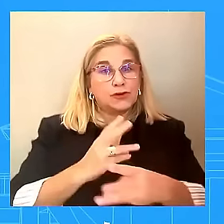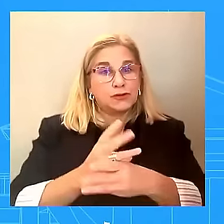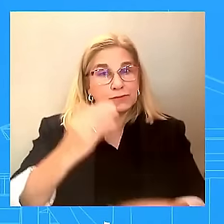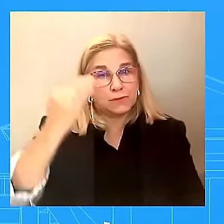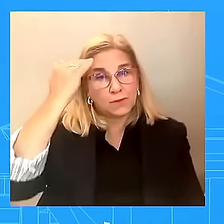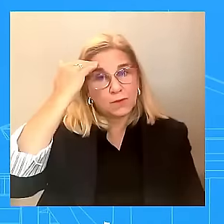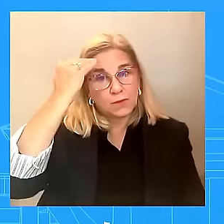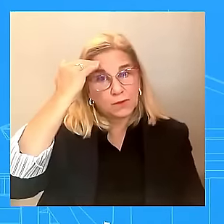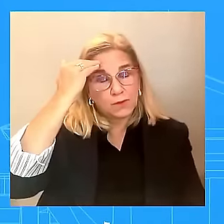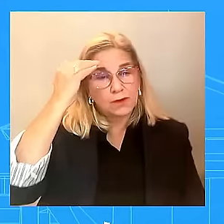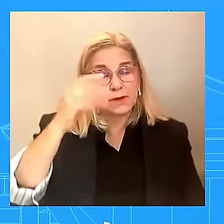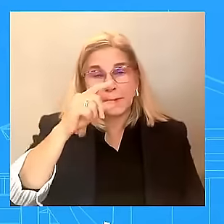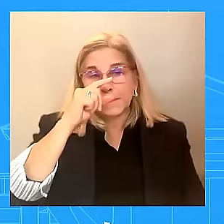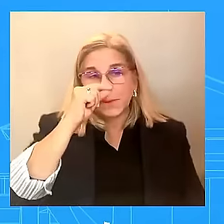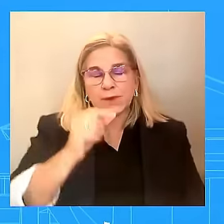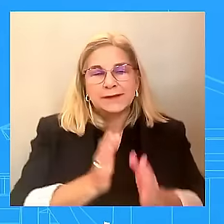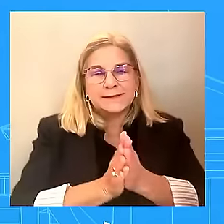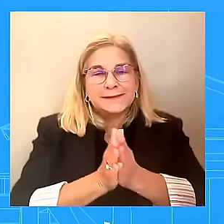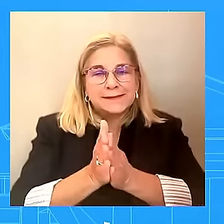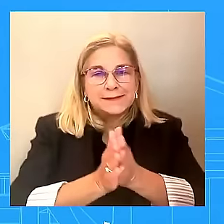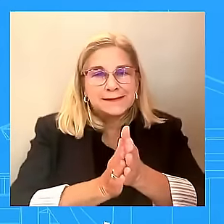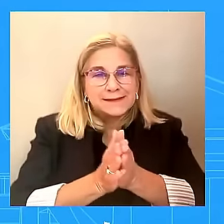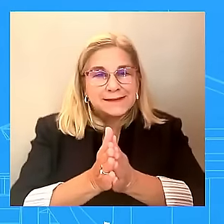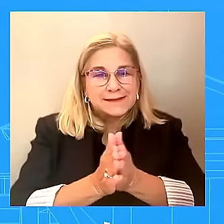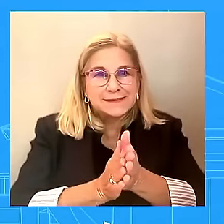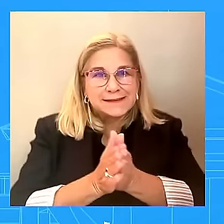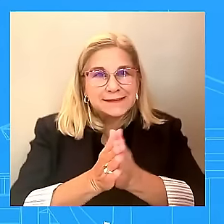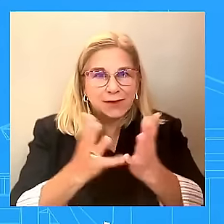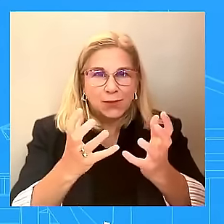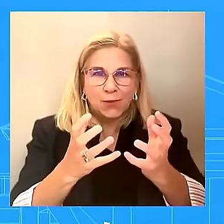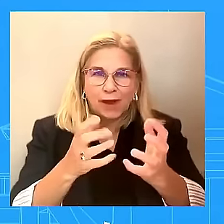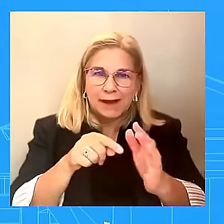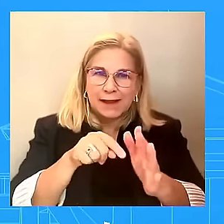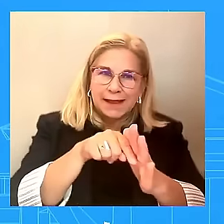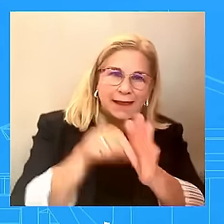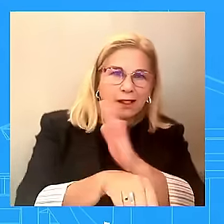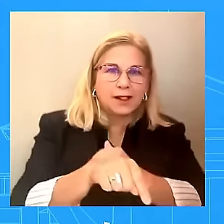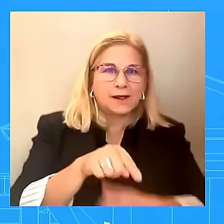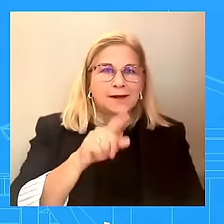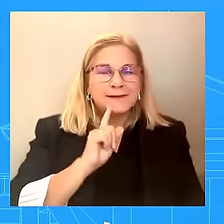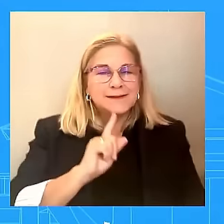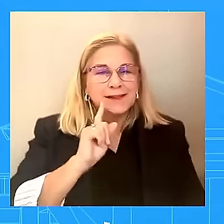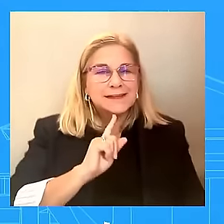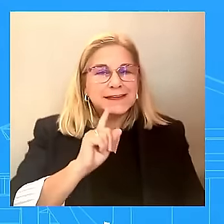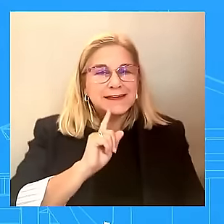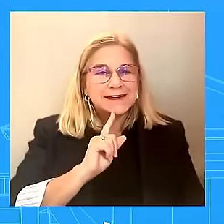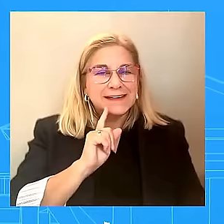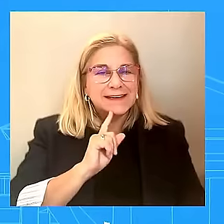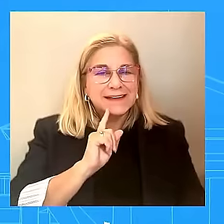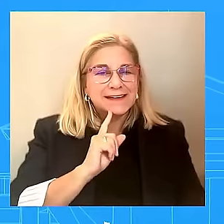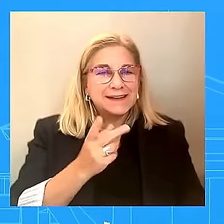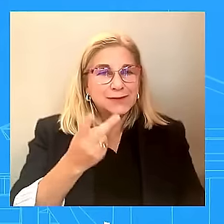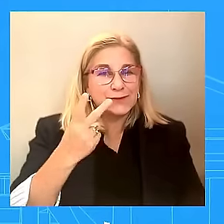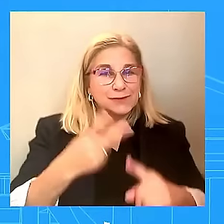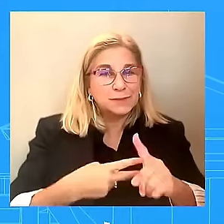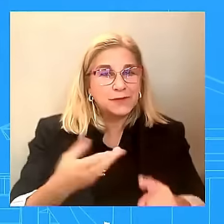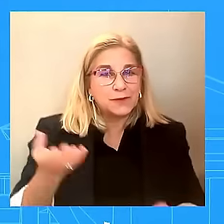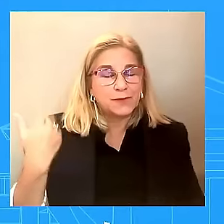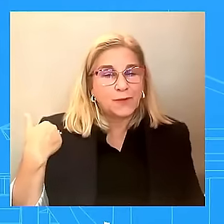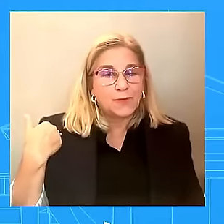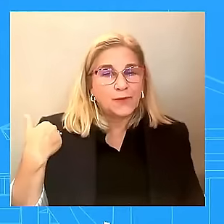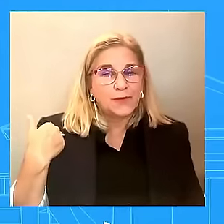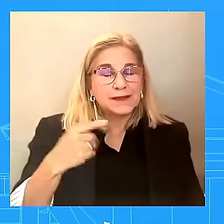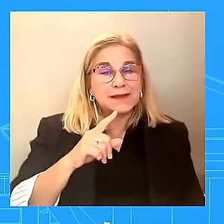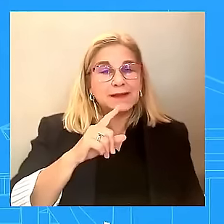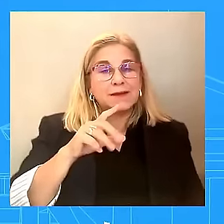President Zelensky. Also, just two months ago, President Zelensky traveled to Utah and held an event with the Republican governor, a